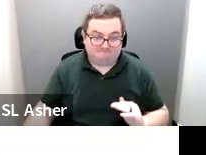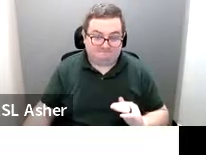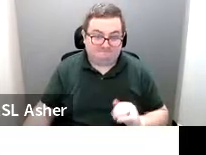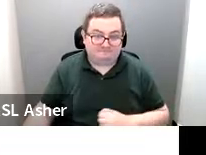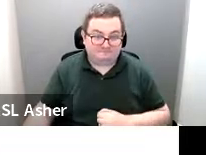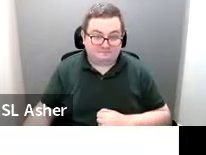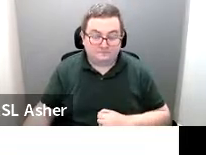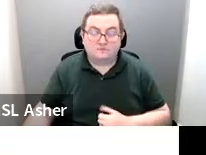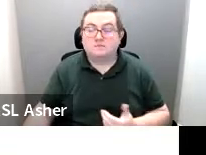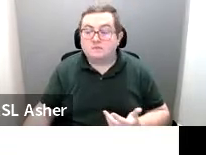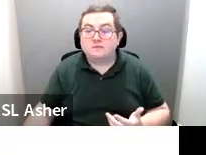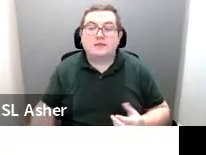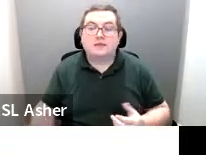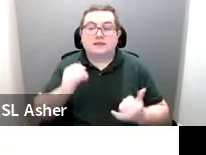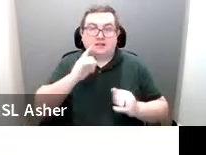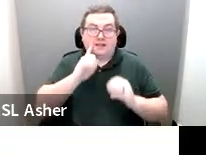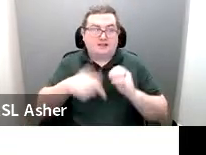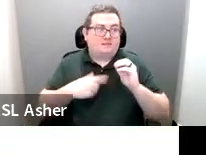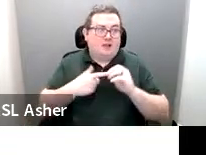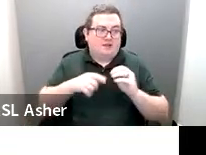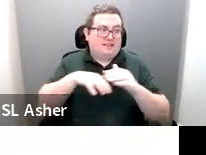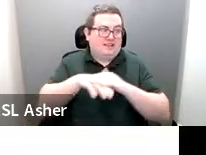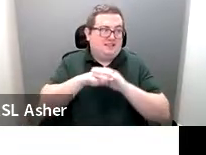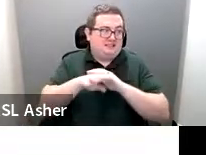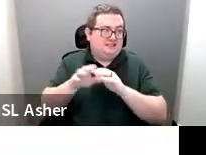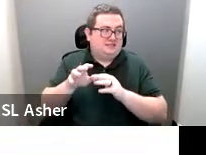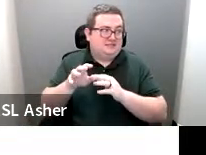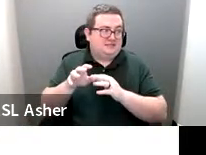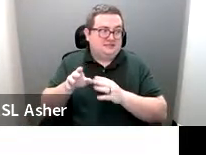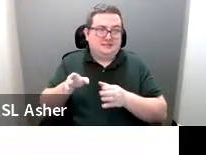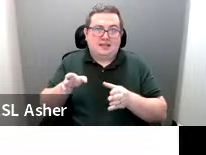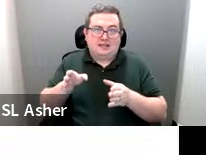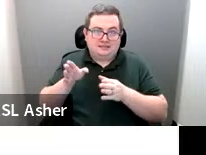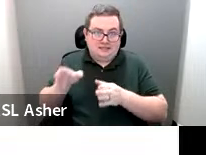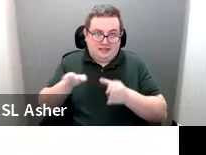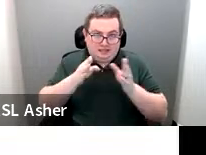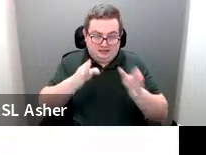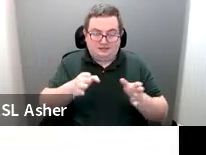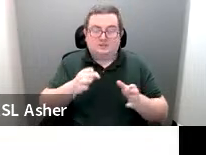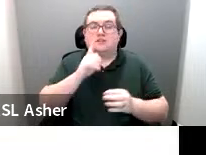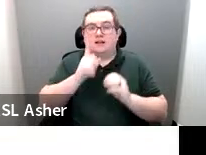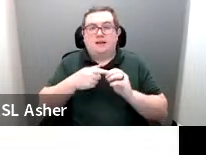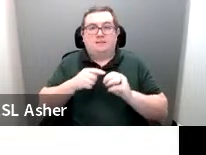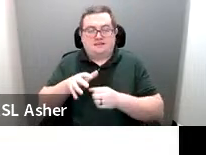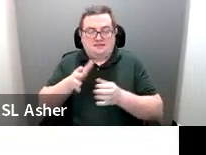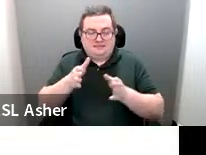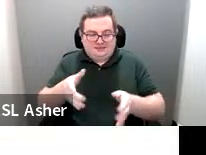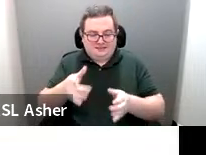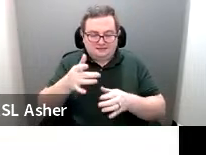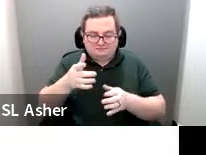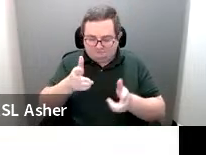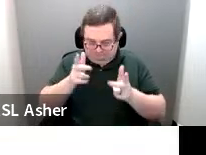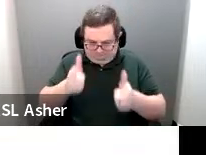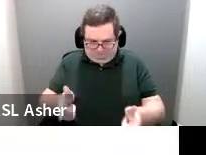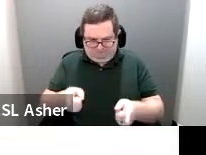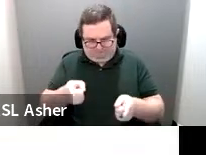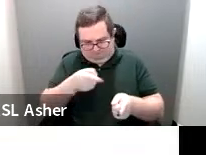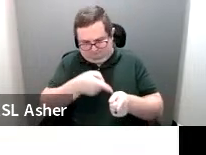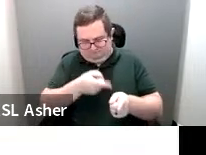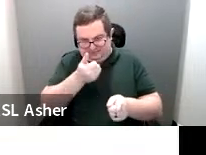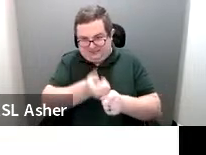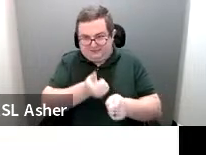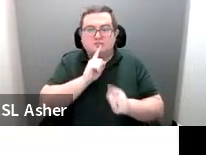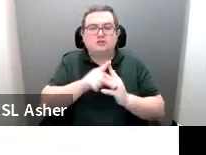So now that we've talked about access aisles serving spaces, let's talk about the spaces themselves, starting with their